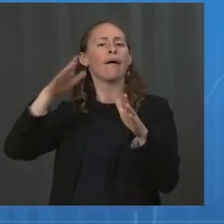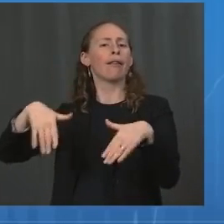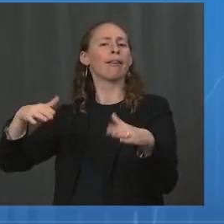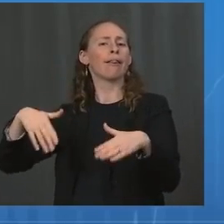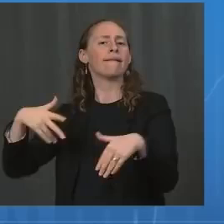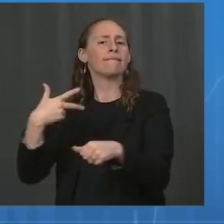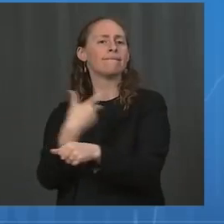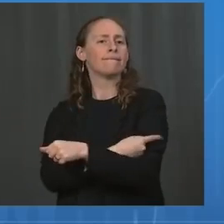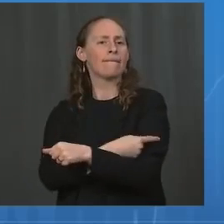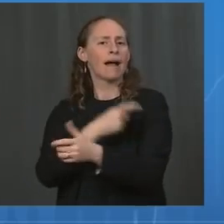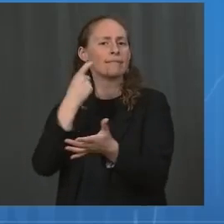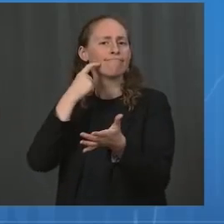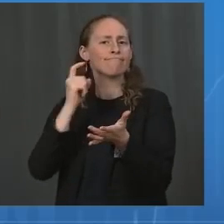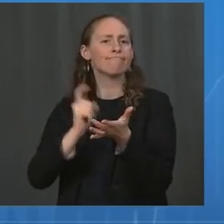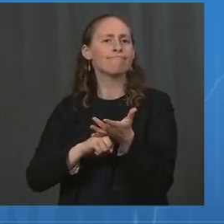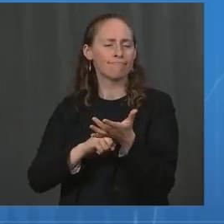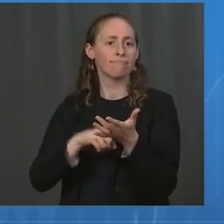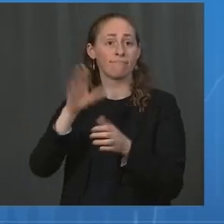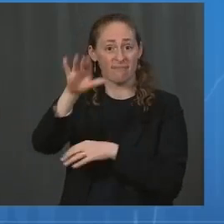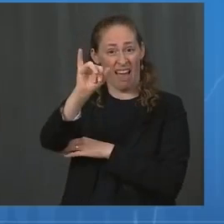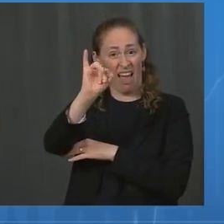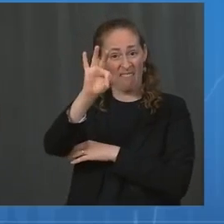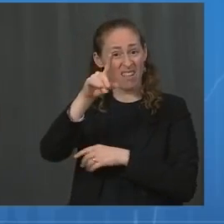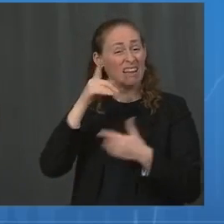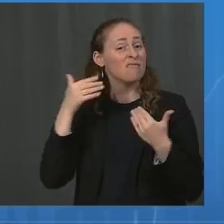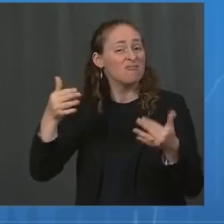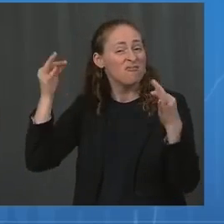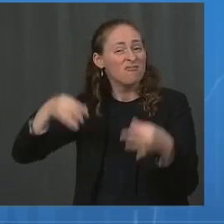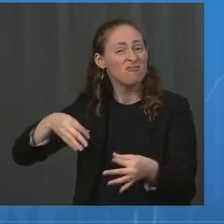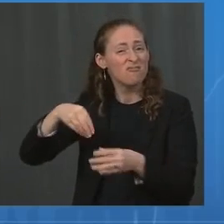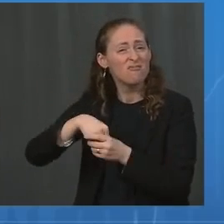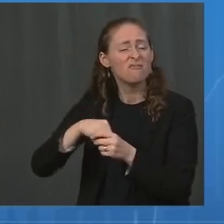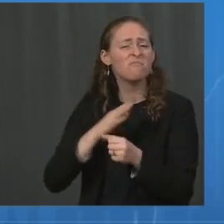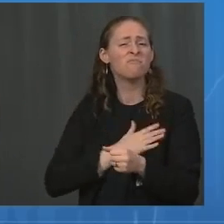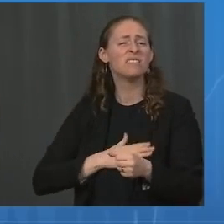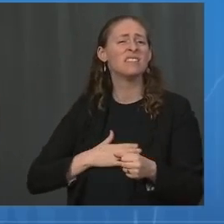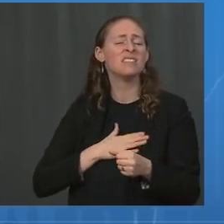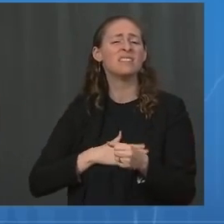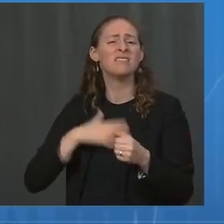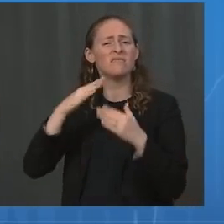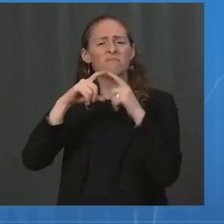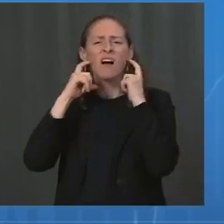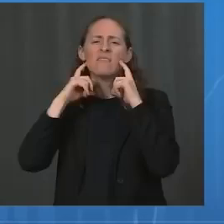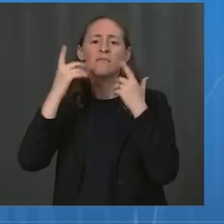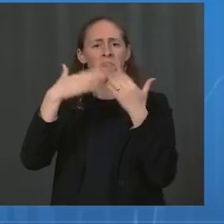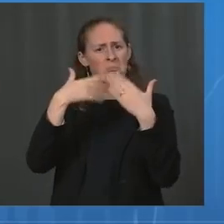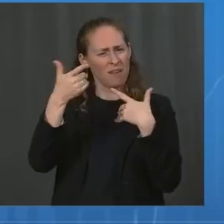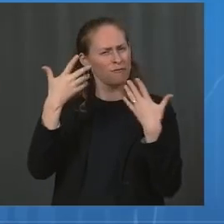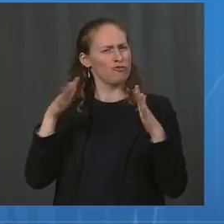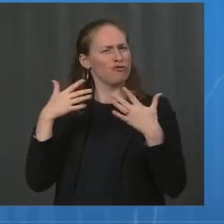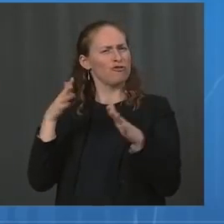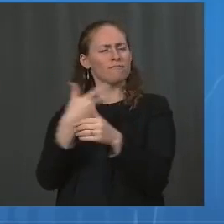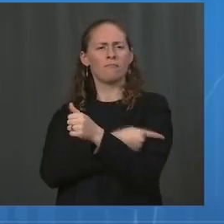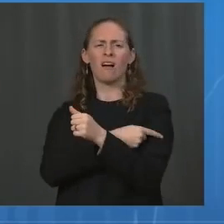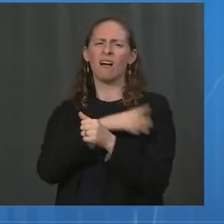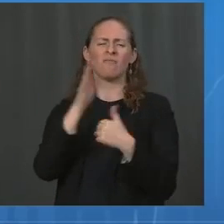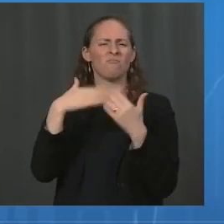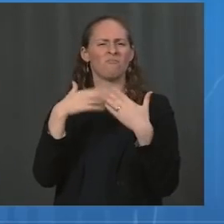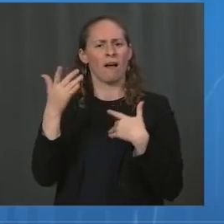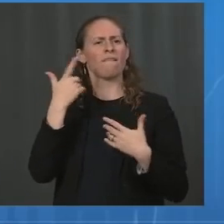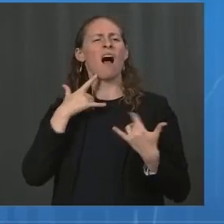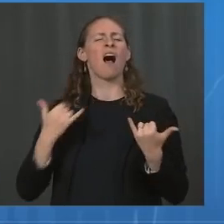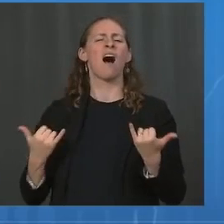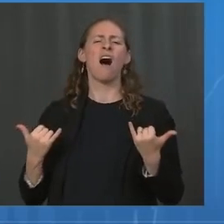mask, vaccinated or unvaccinated. As I've said before, masks are not forever, but they are for now. Given the high